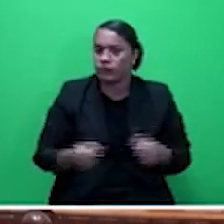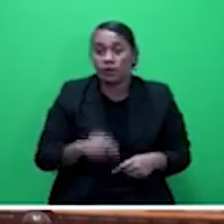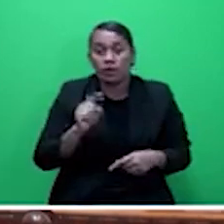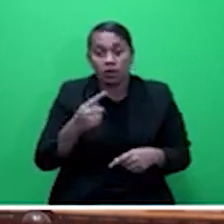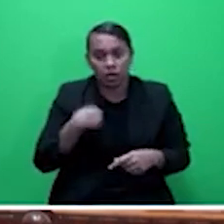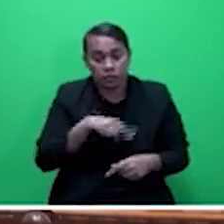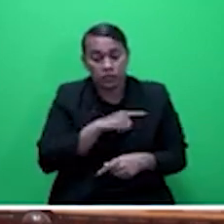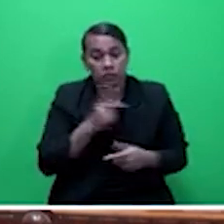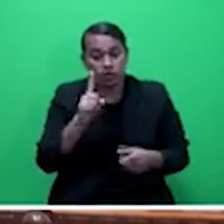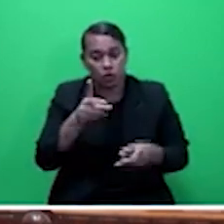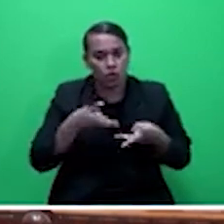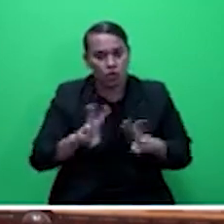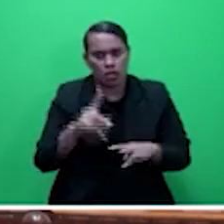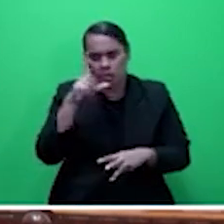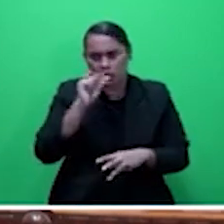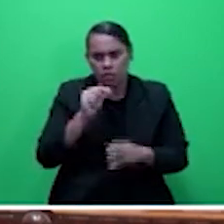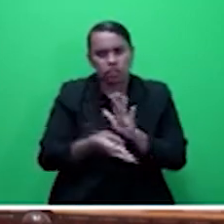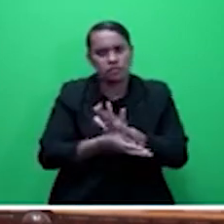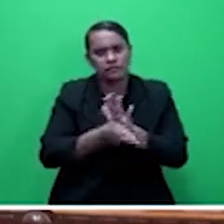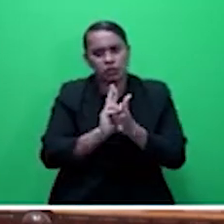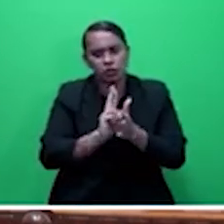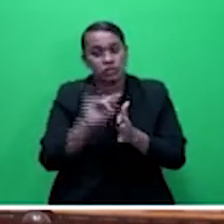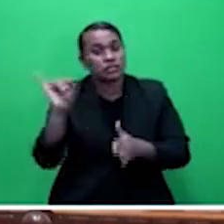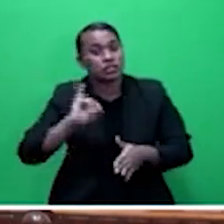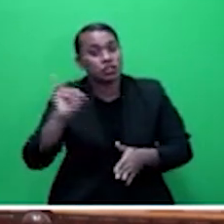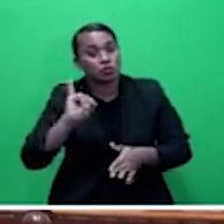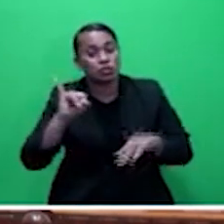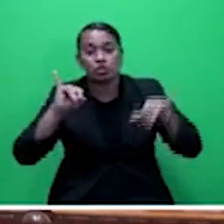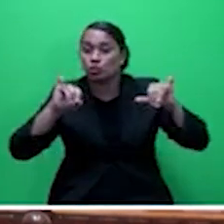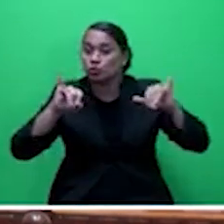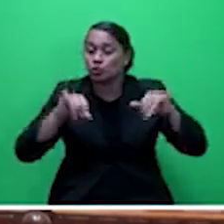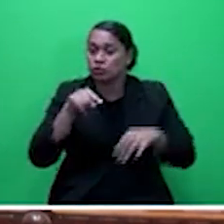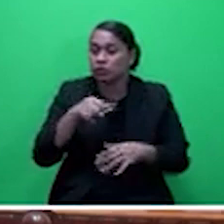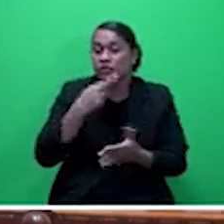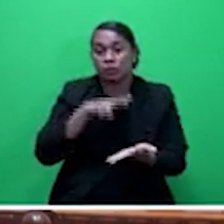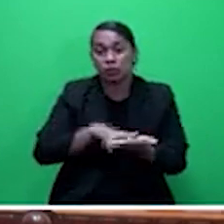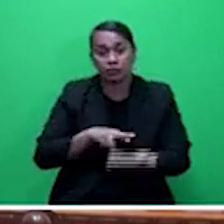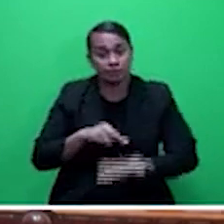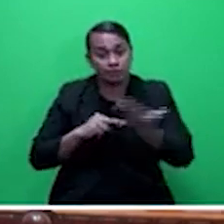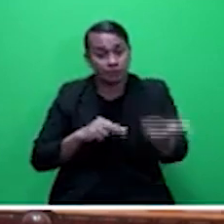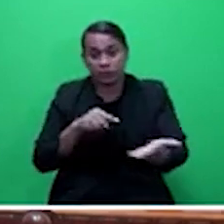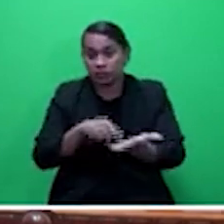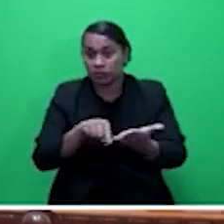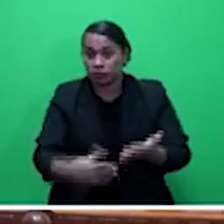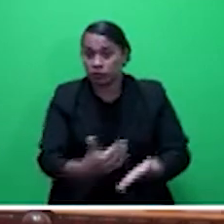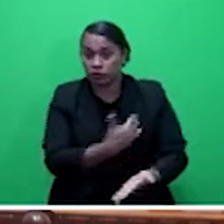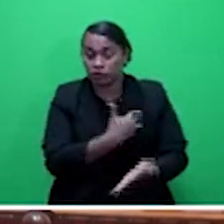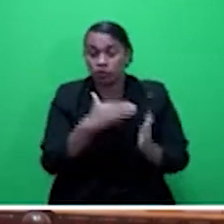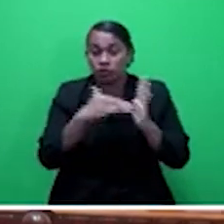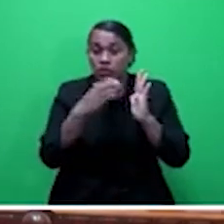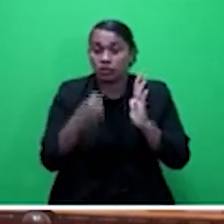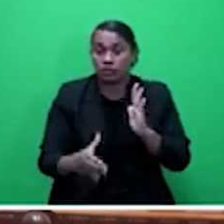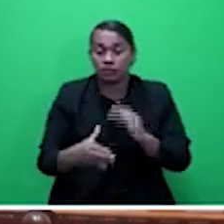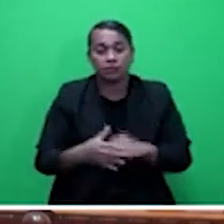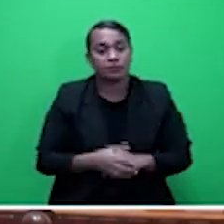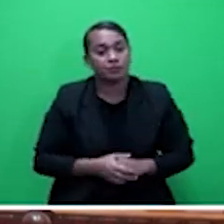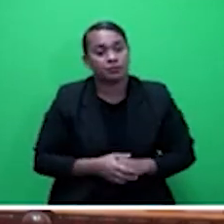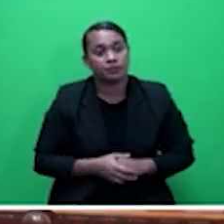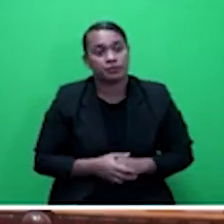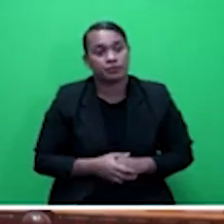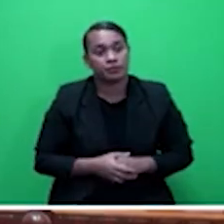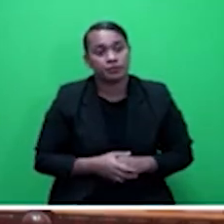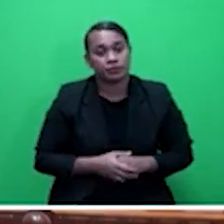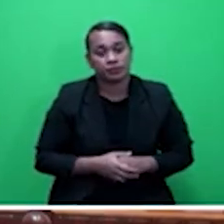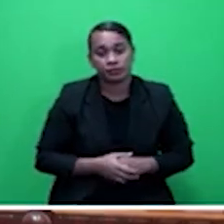insurance issue. In the report that was table this morning by our Chair, honorable Vijay Nath, he talked about making car